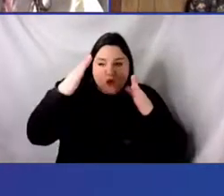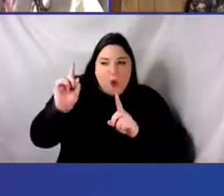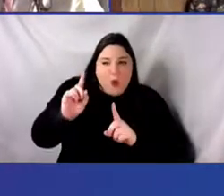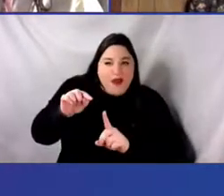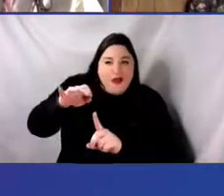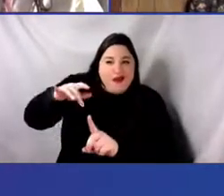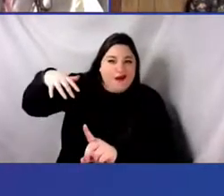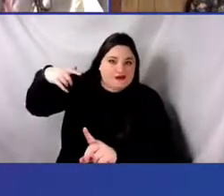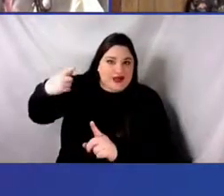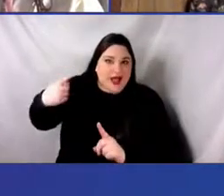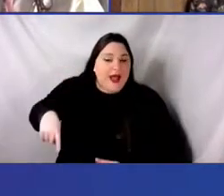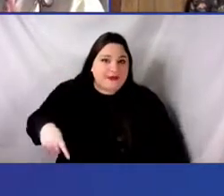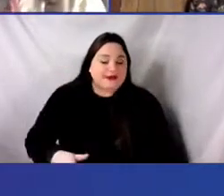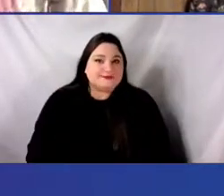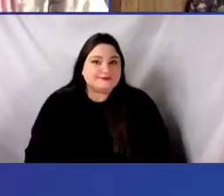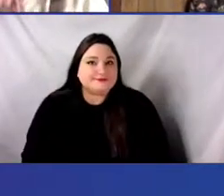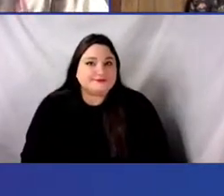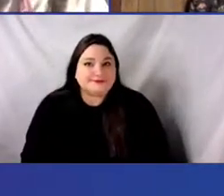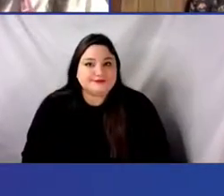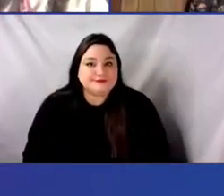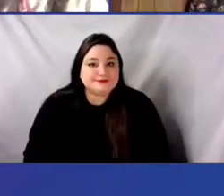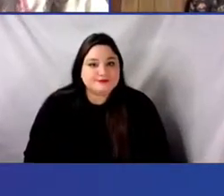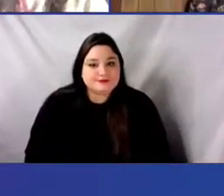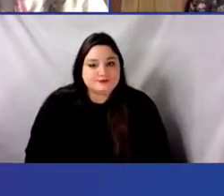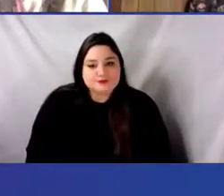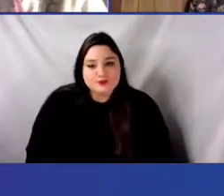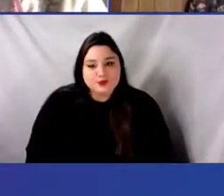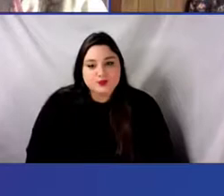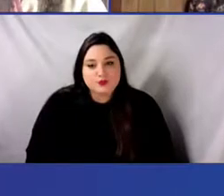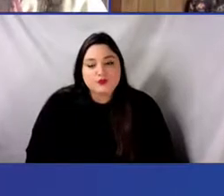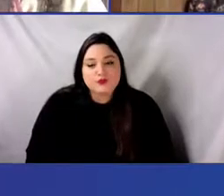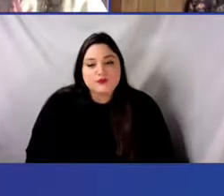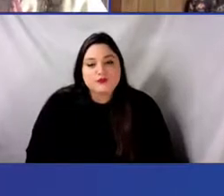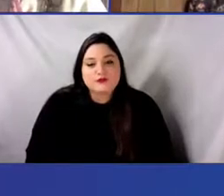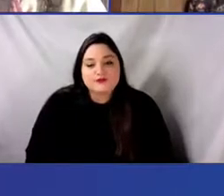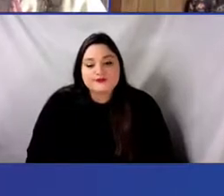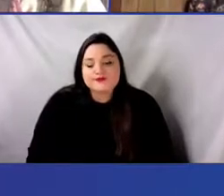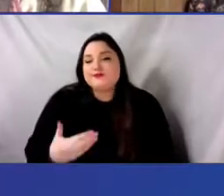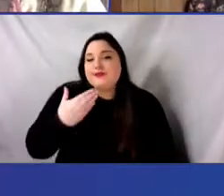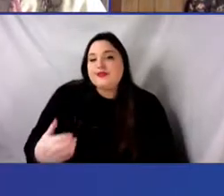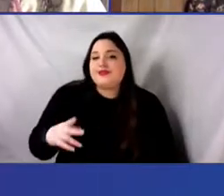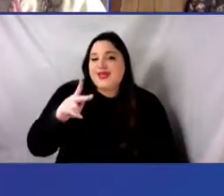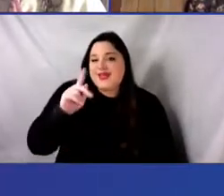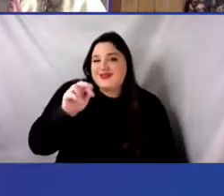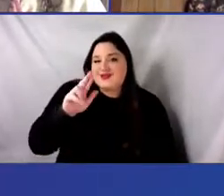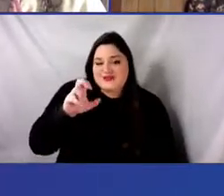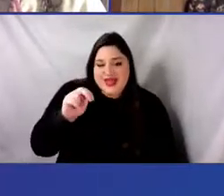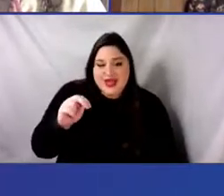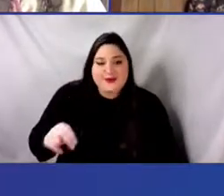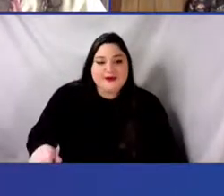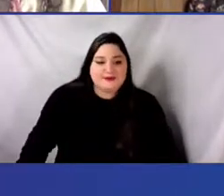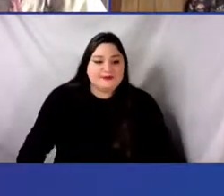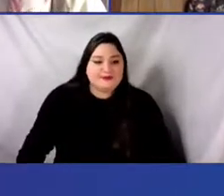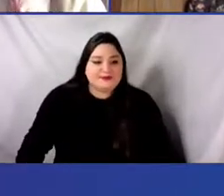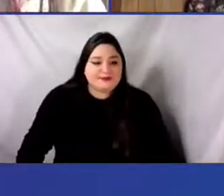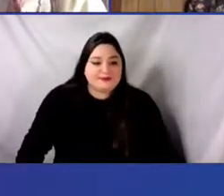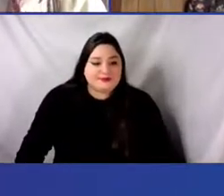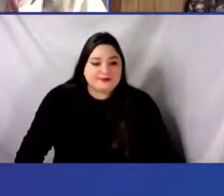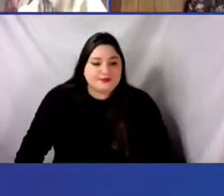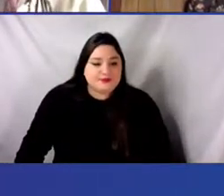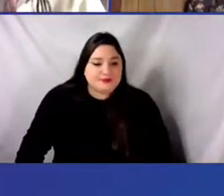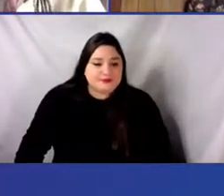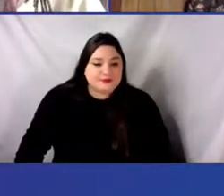Thank you, Karen. Yes. The, um, question of, um, institutional support and where are artists